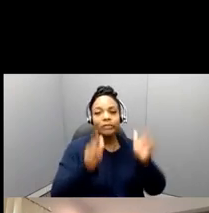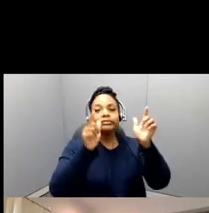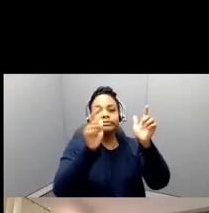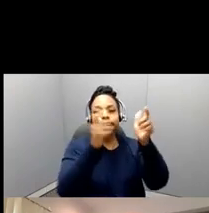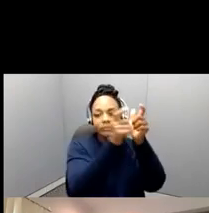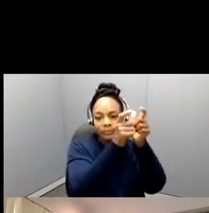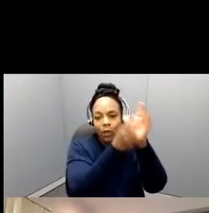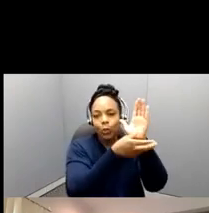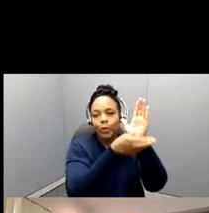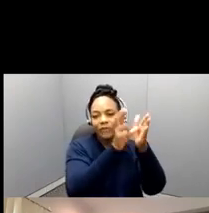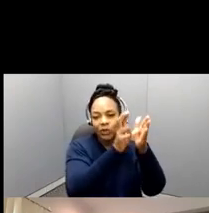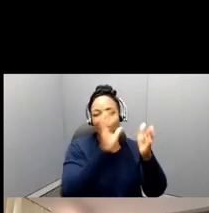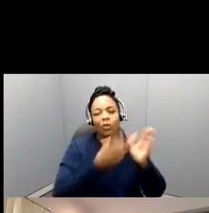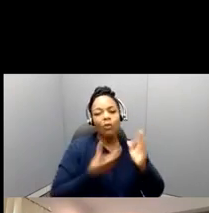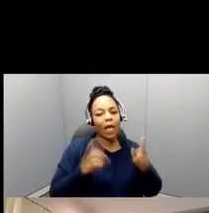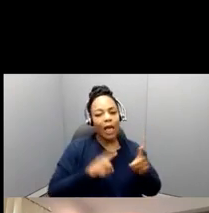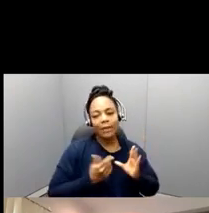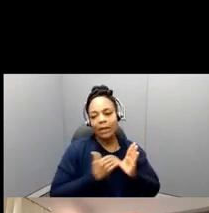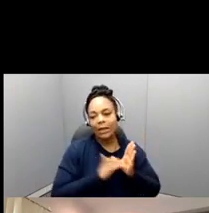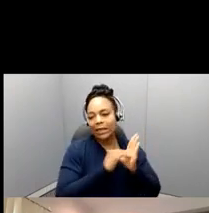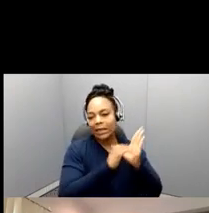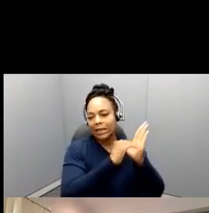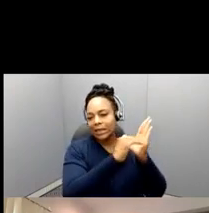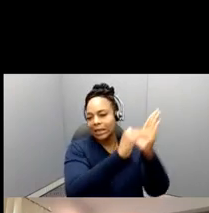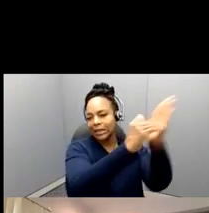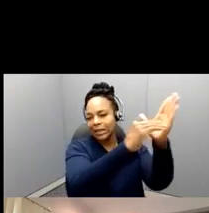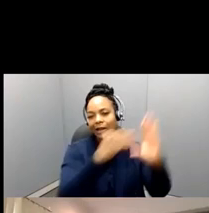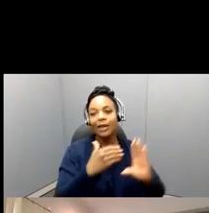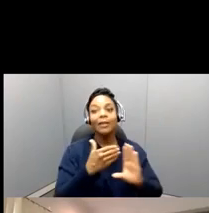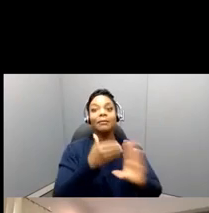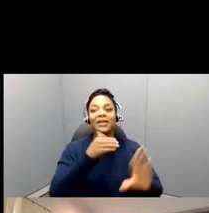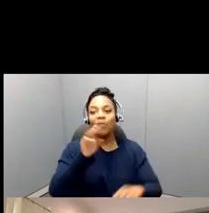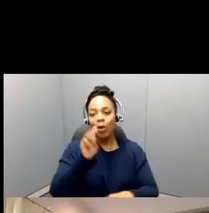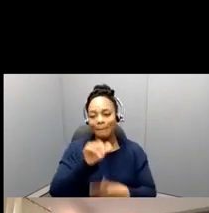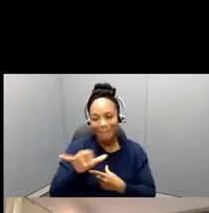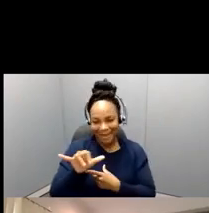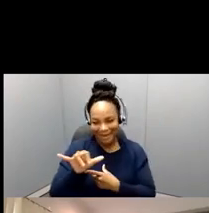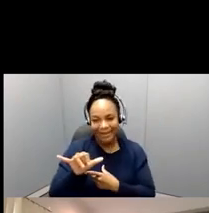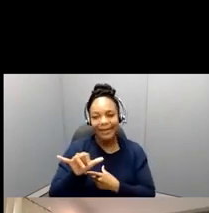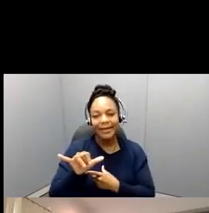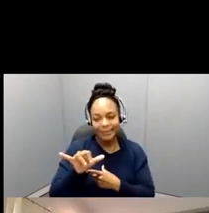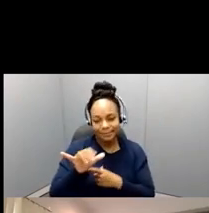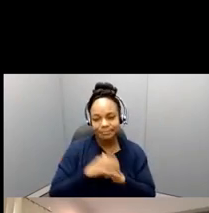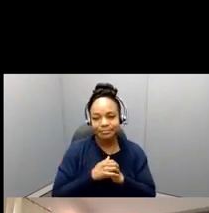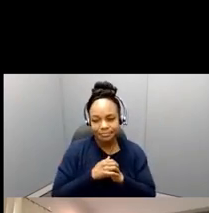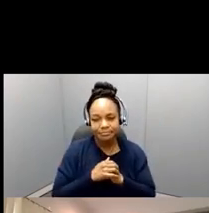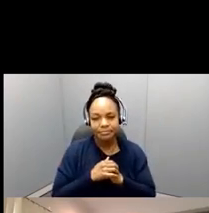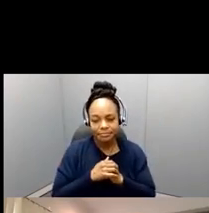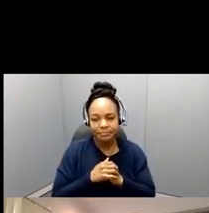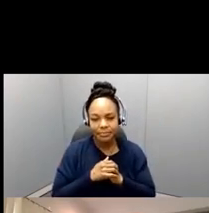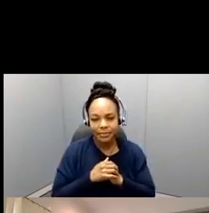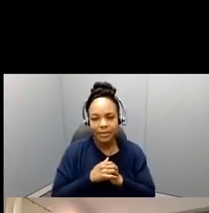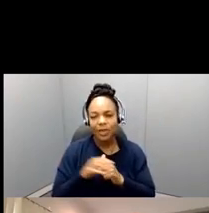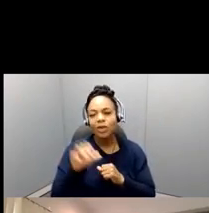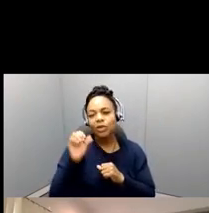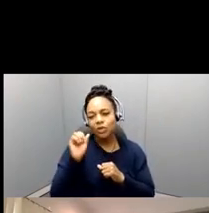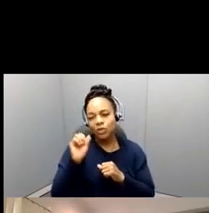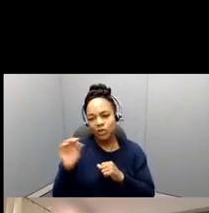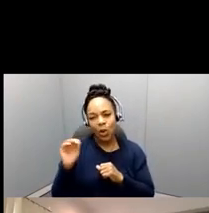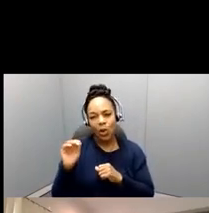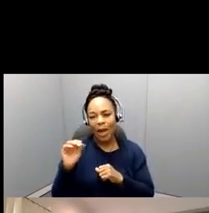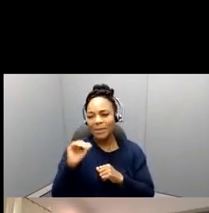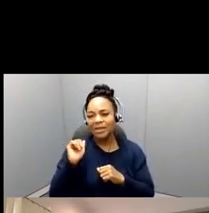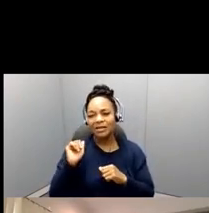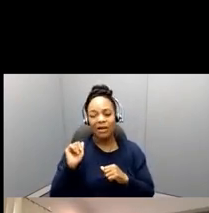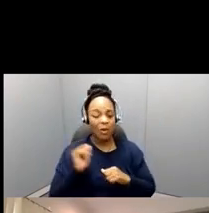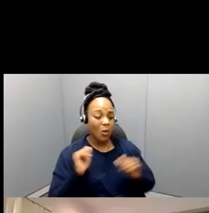proposals have gone through multiple rounds of review, questions, and, you know, so, you know, these are definitely strong people in the field, who,